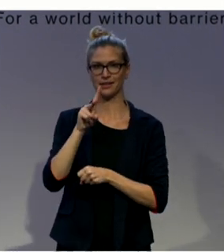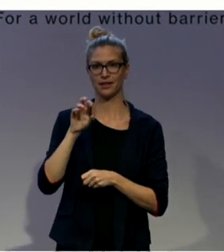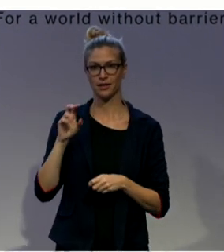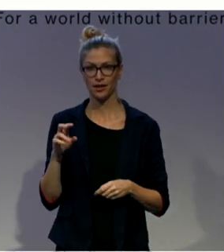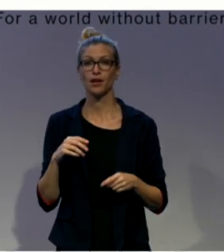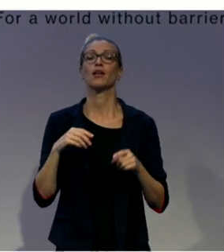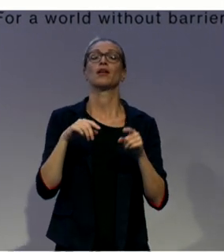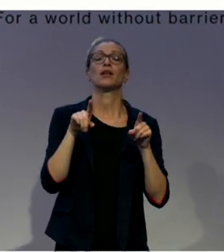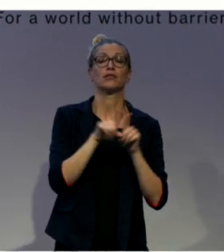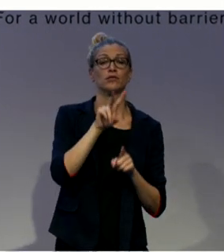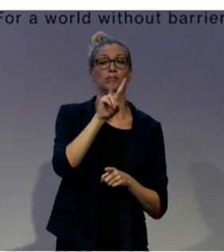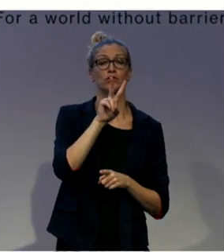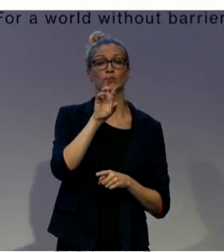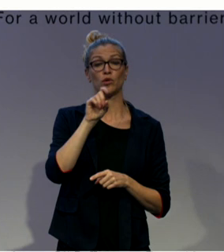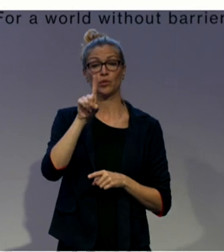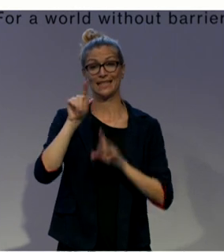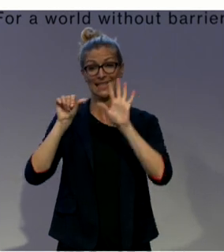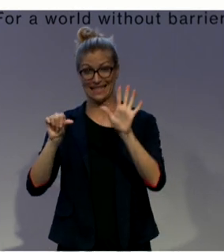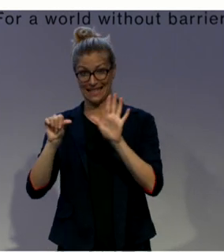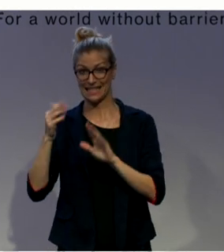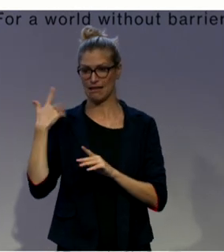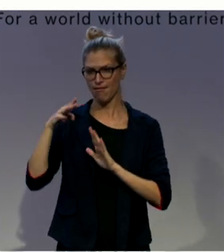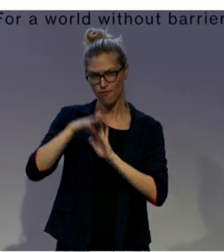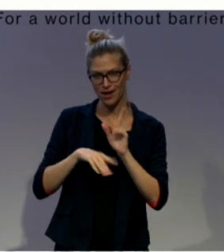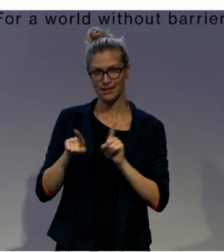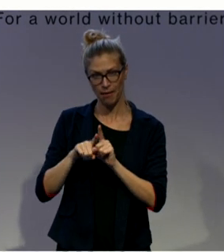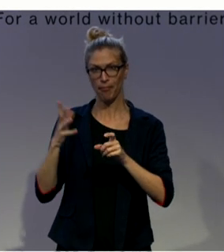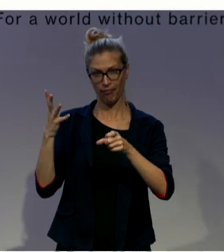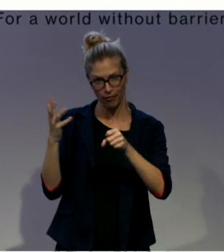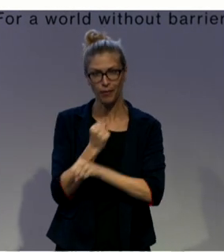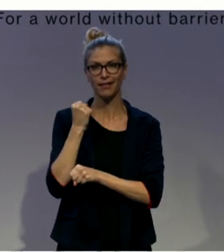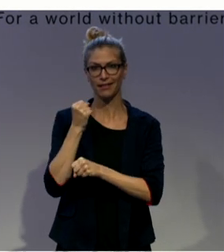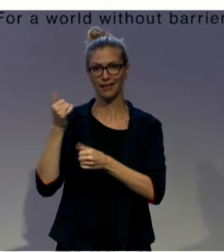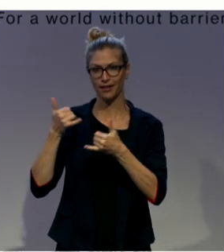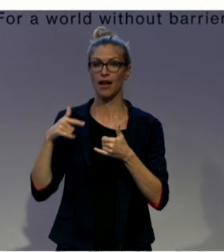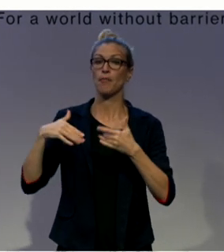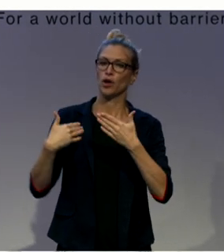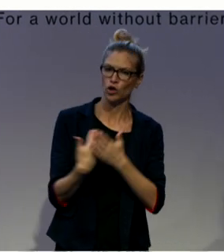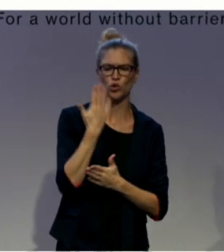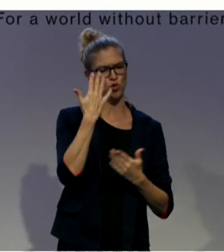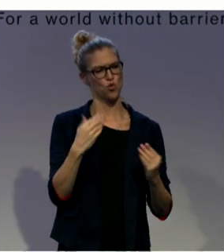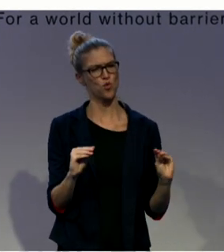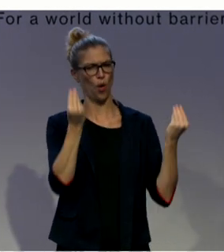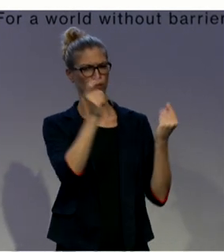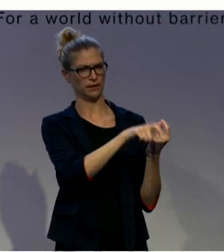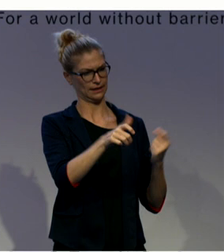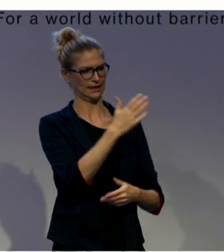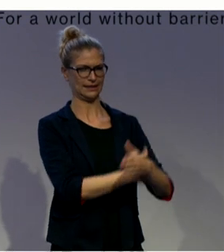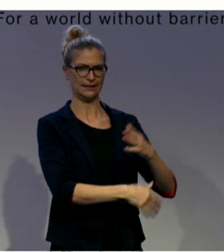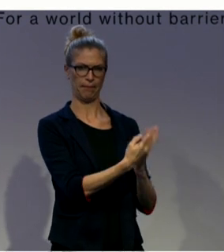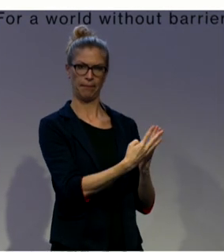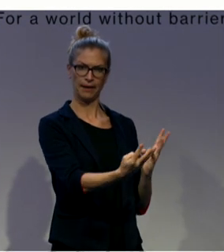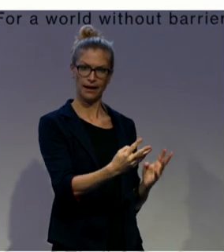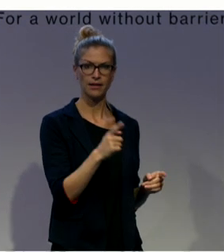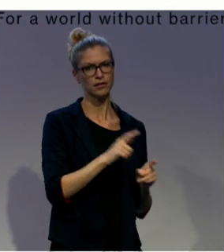Accessibility Promotion Agents Project, which trains young leaders with and without disabilities in the perspective of